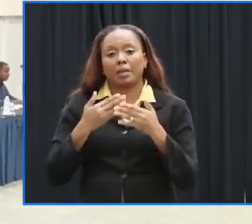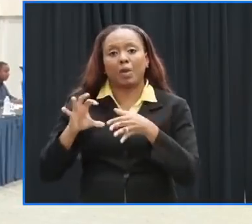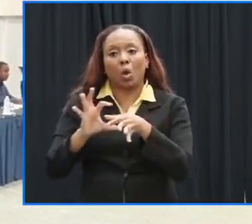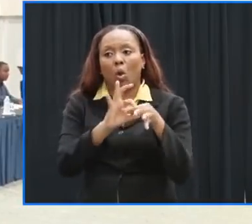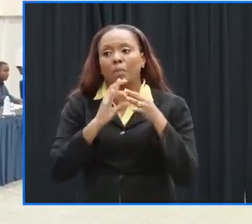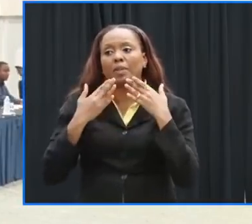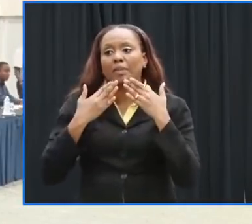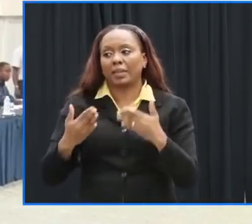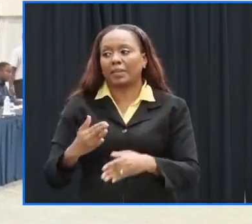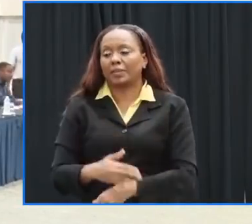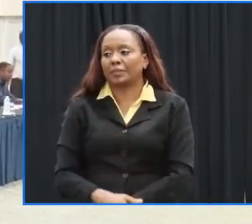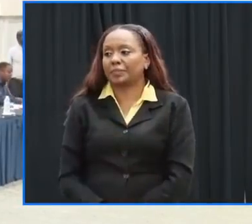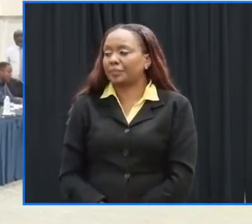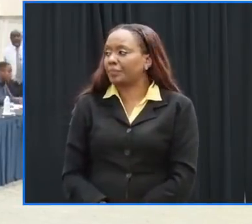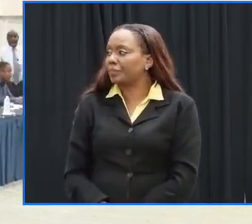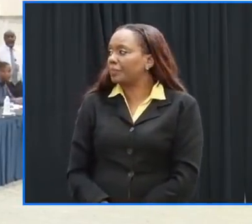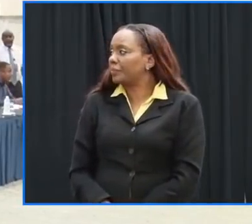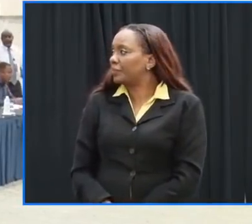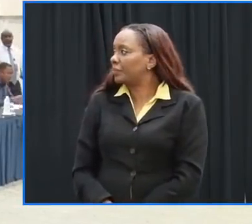much